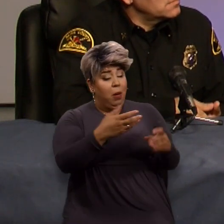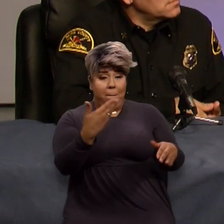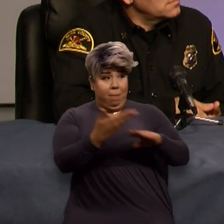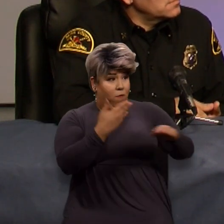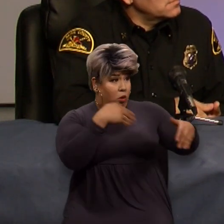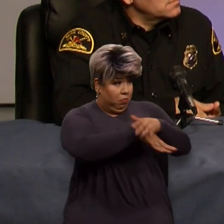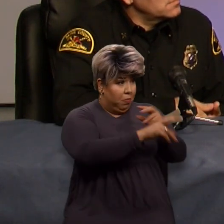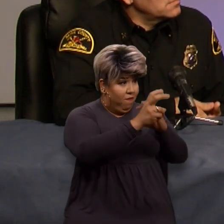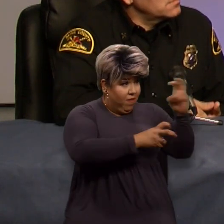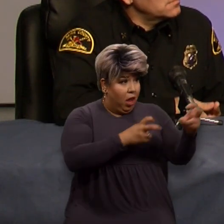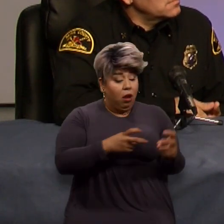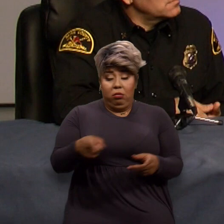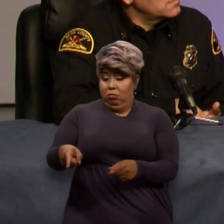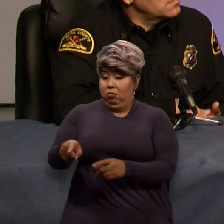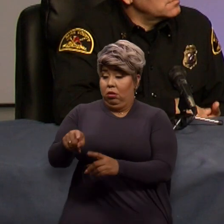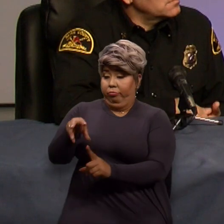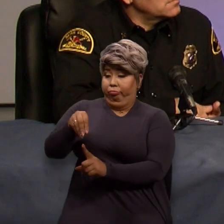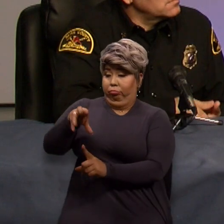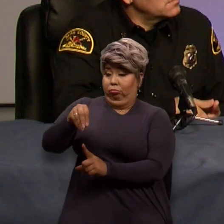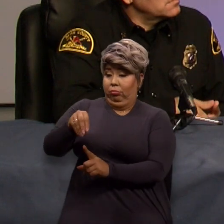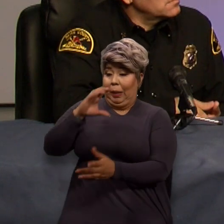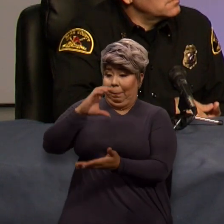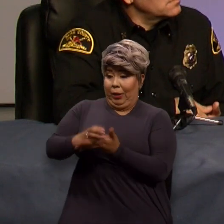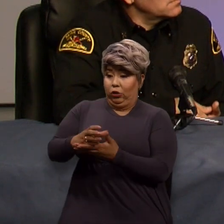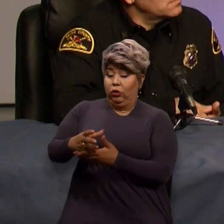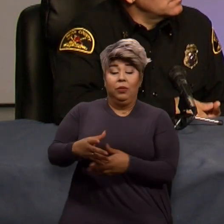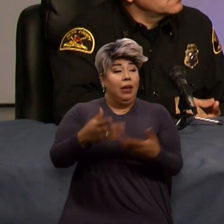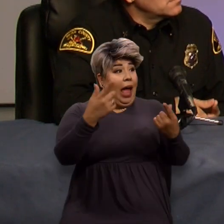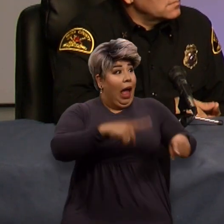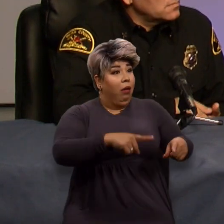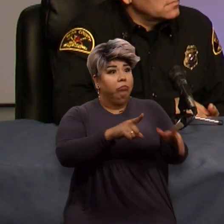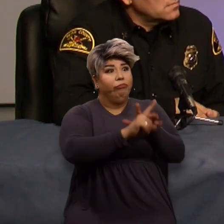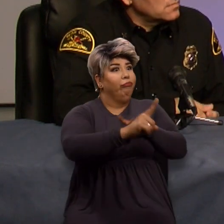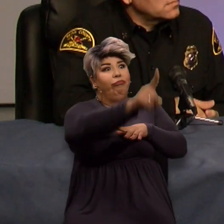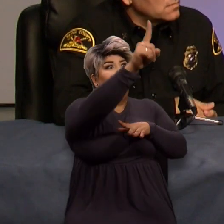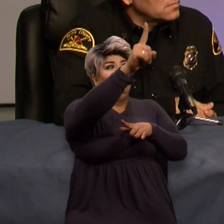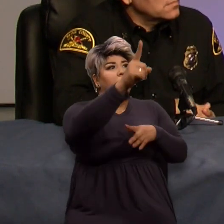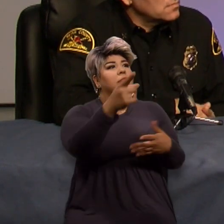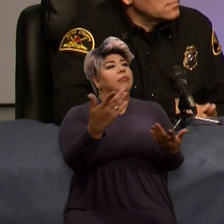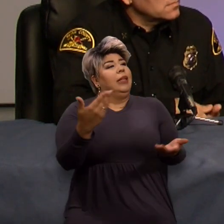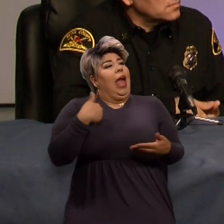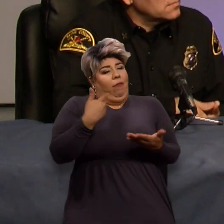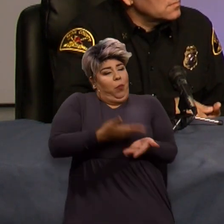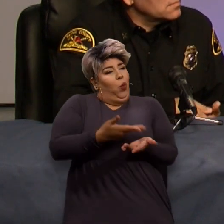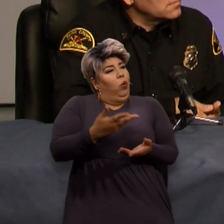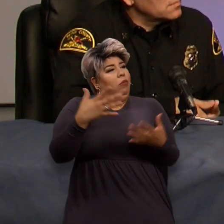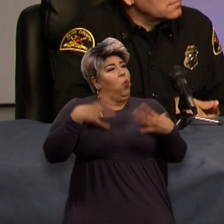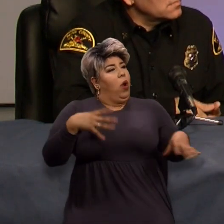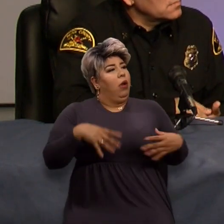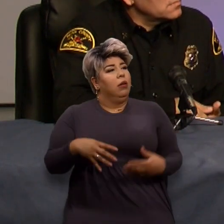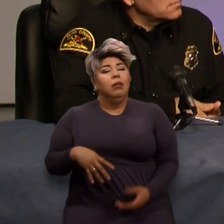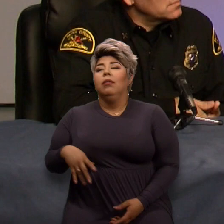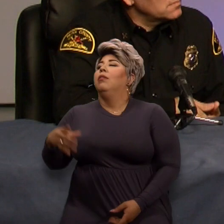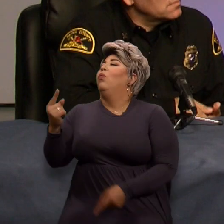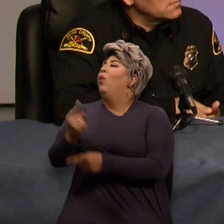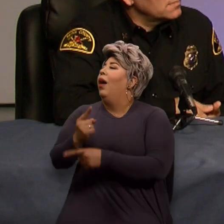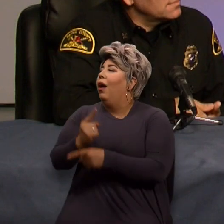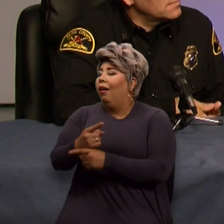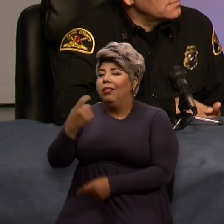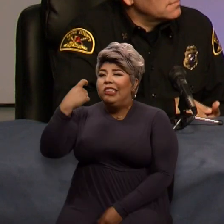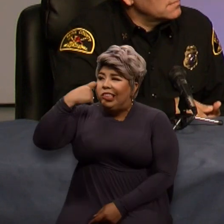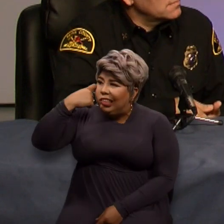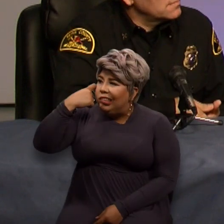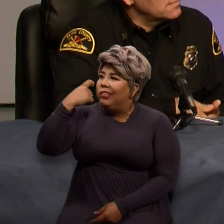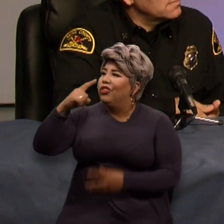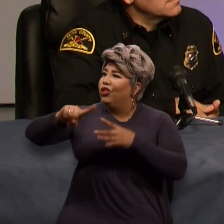going to the fair so you know exactly what they're wearing. And then if they get lost at the fair, you can see what they're wearing. Talking about making this relevant, I mean, we just had the